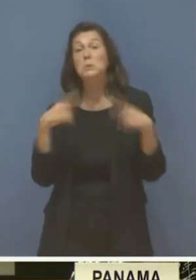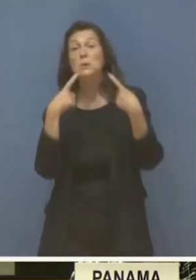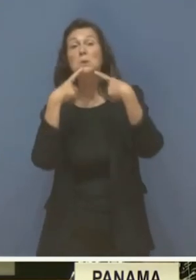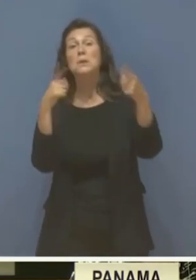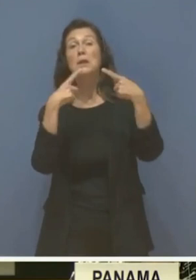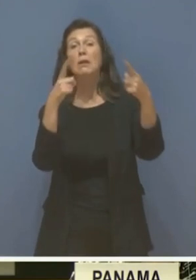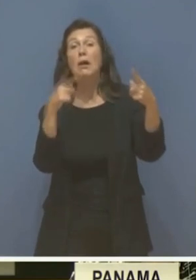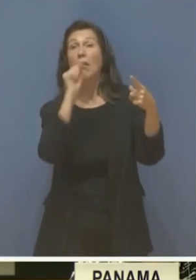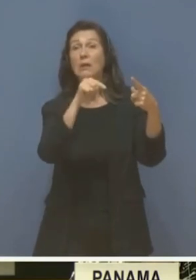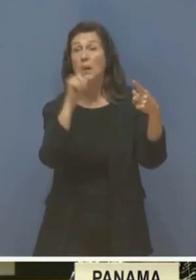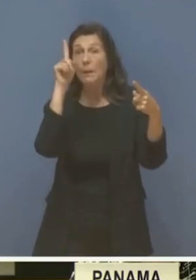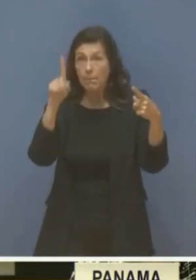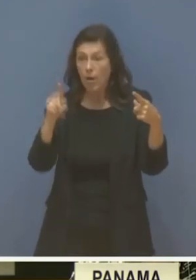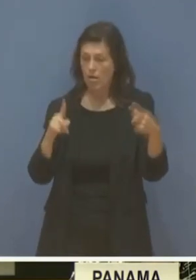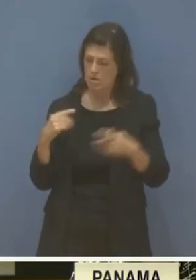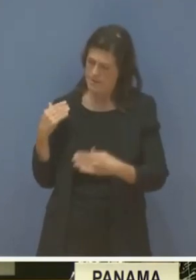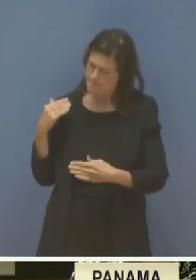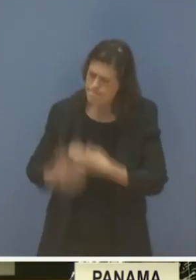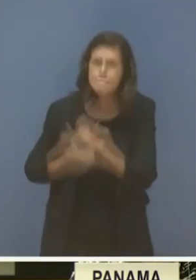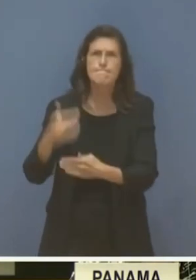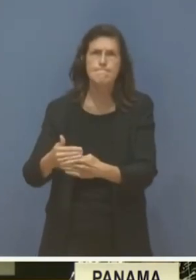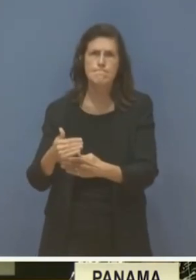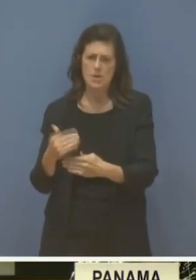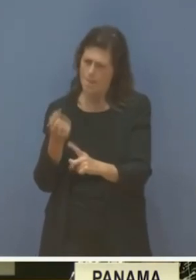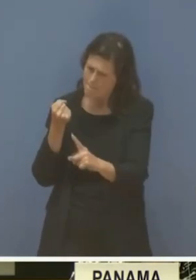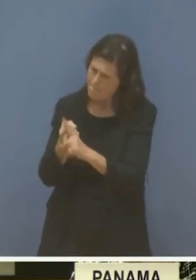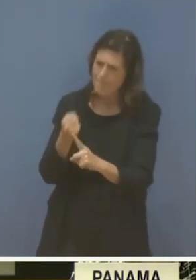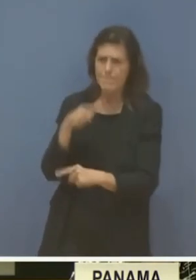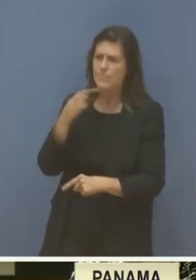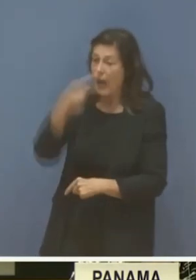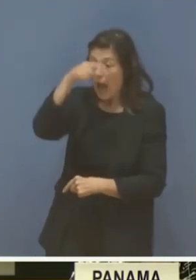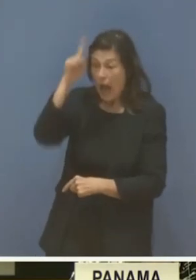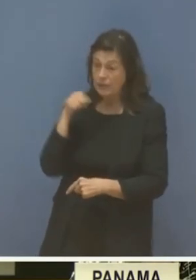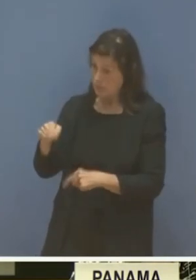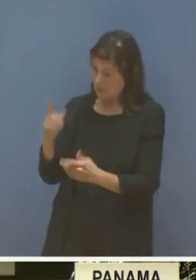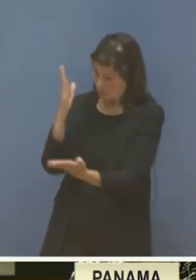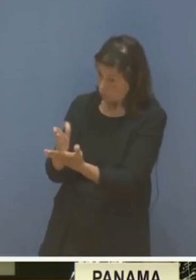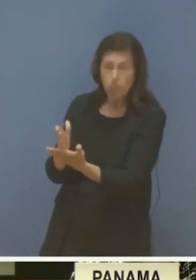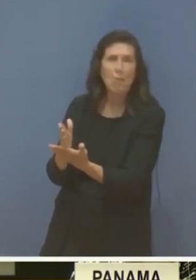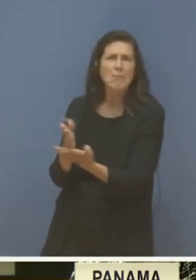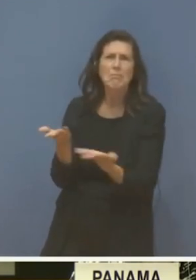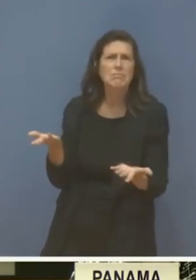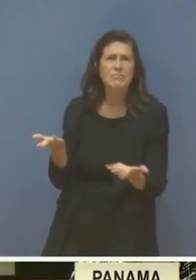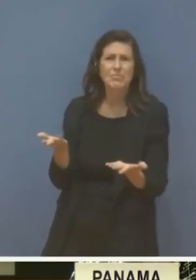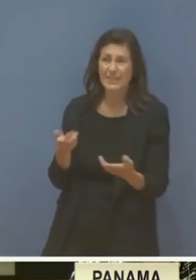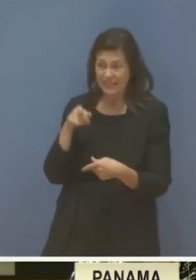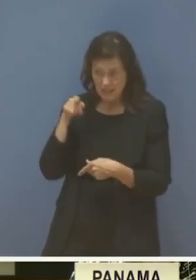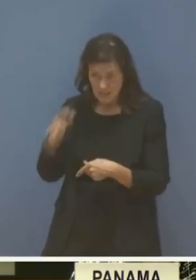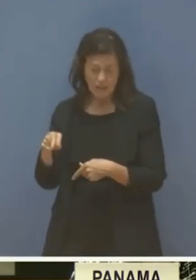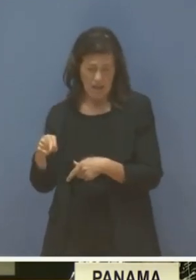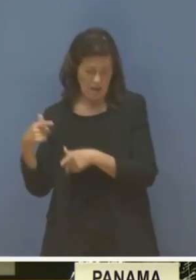have not had critical consequences of Azerbaijan's carrying on its policies which are